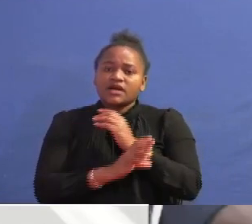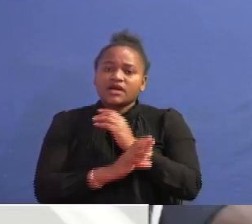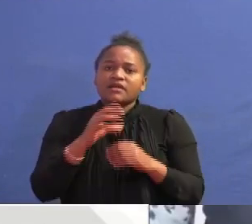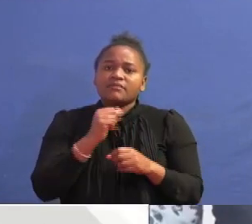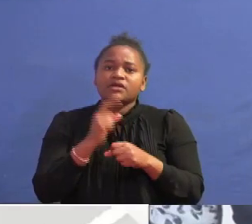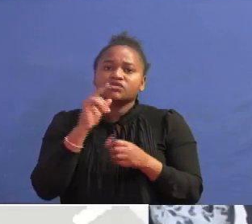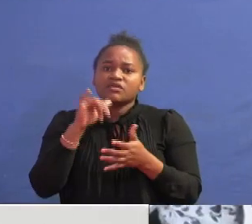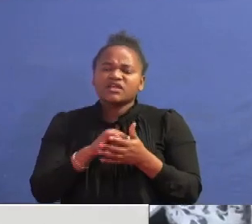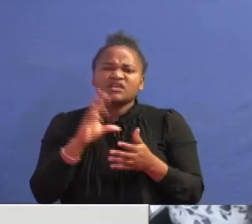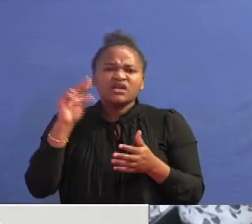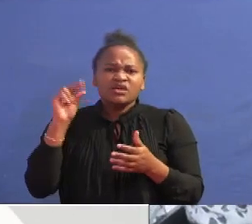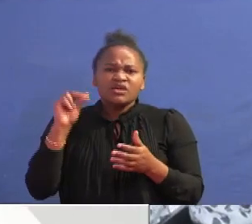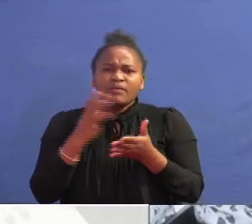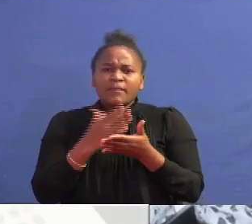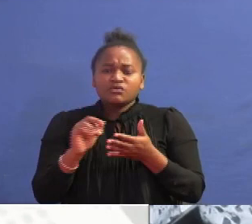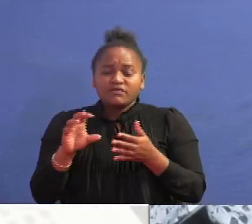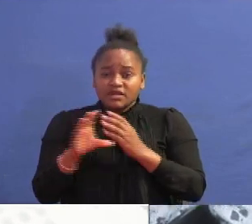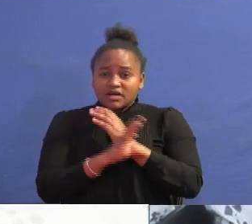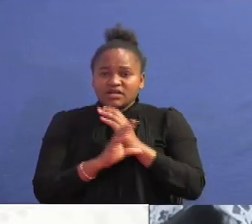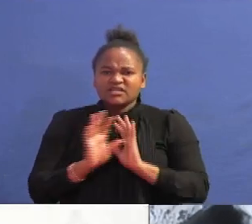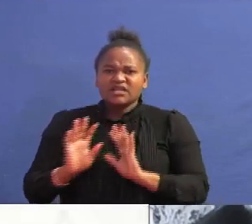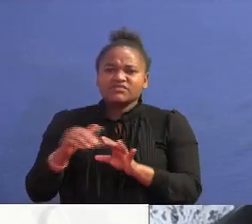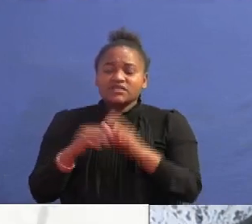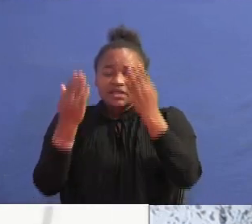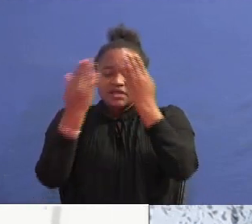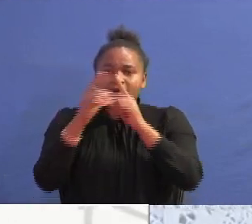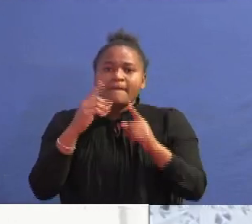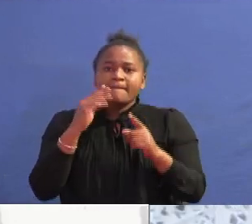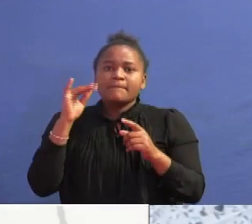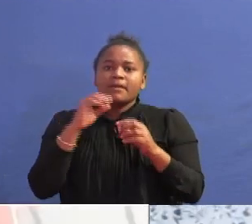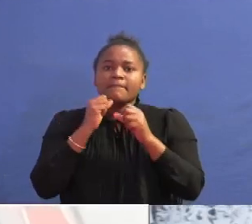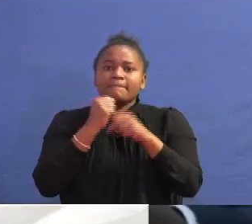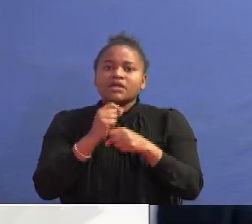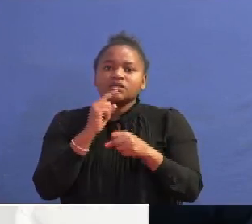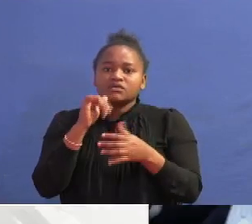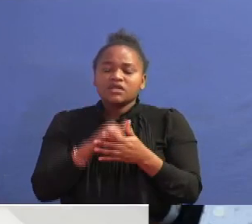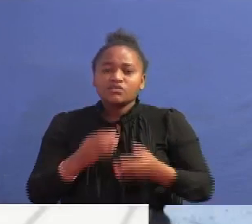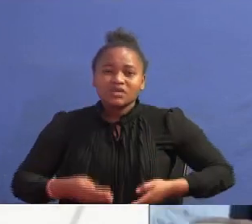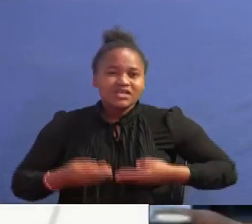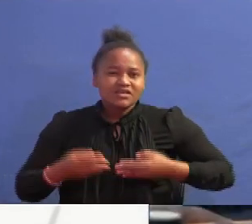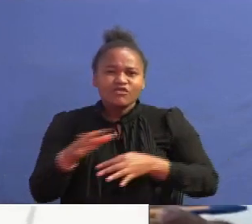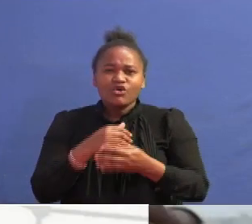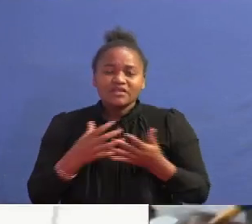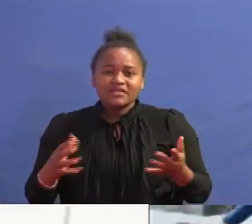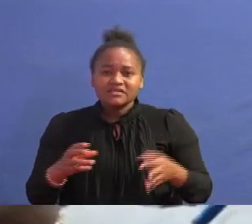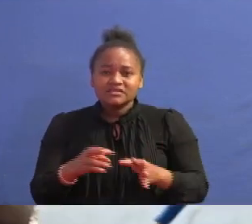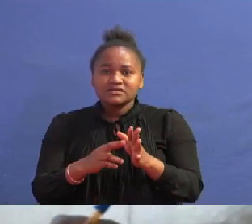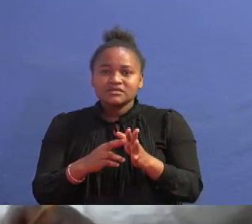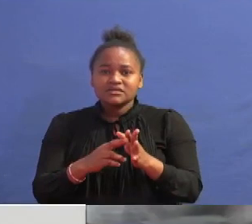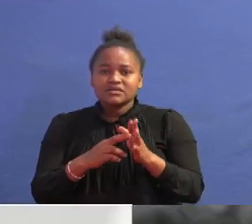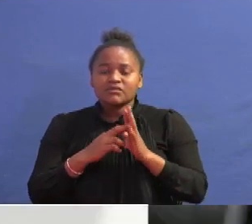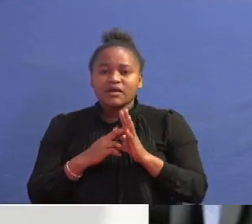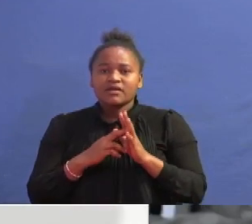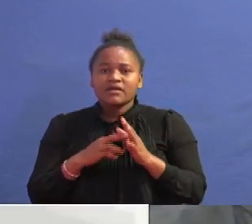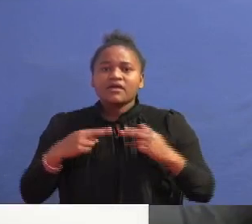ensure that no part of Kenya is left in the dark by making sure that we deliver fuel. According to Ruto, the